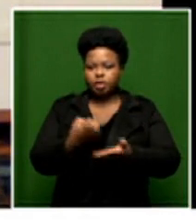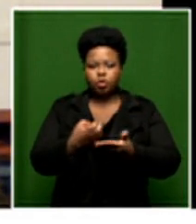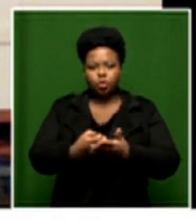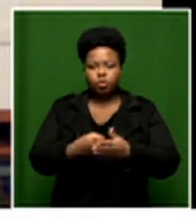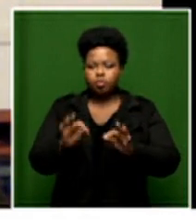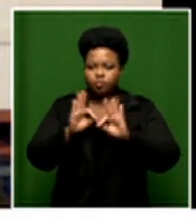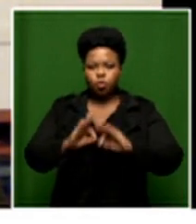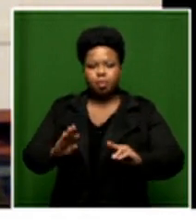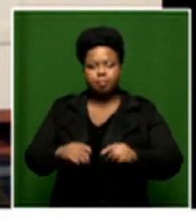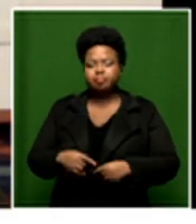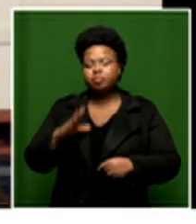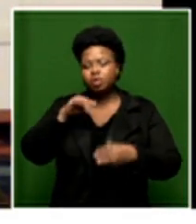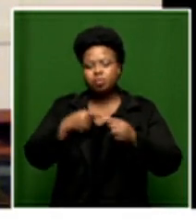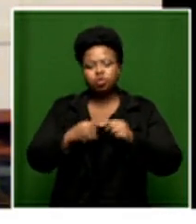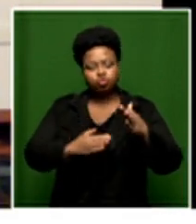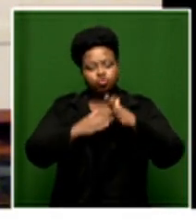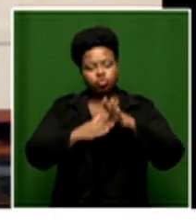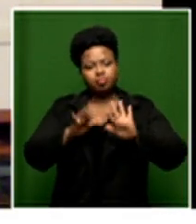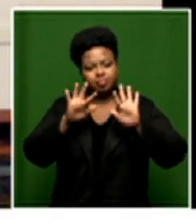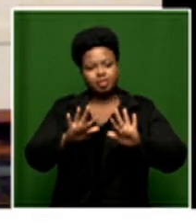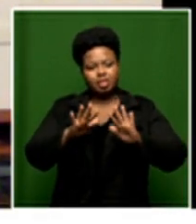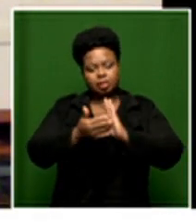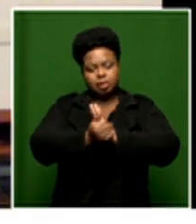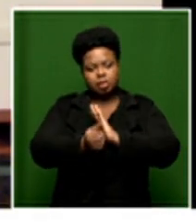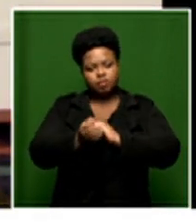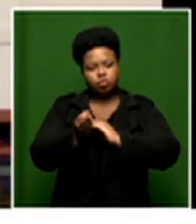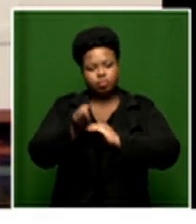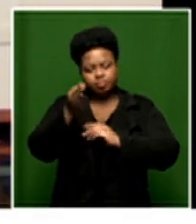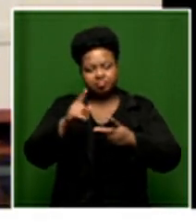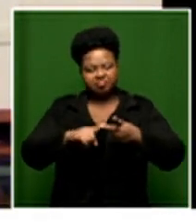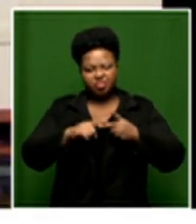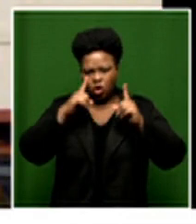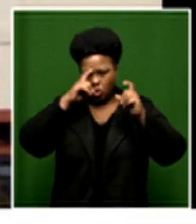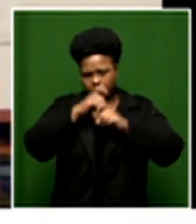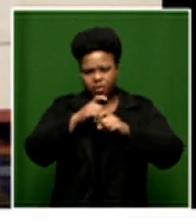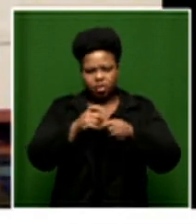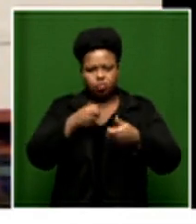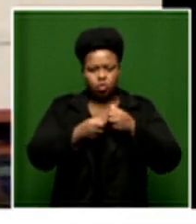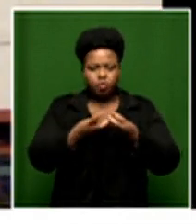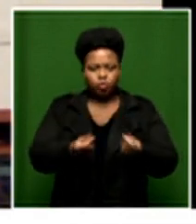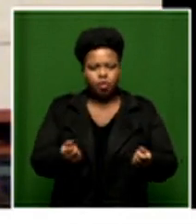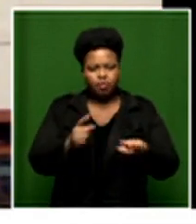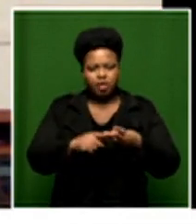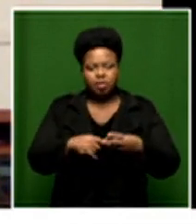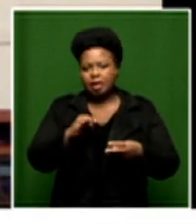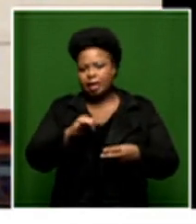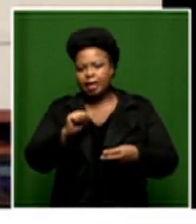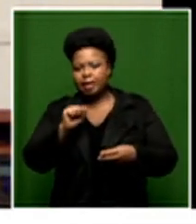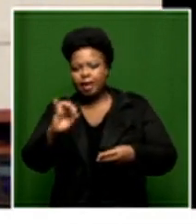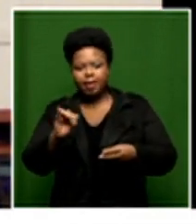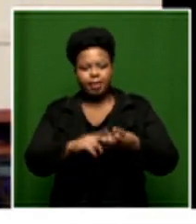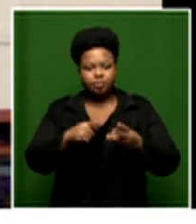skills of the future they talk about things like complex problem solving uh emotional intelligence judgment and decision making